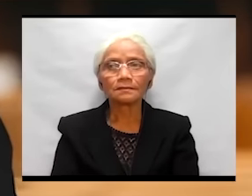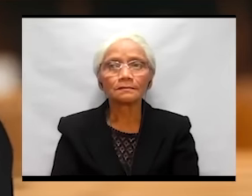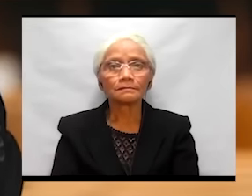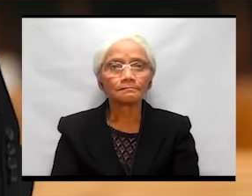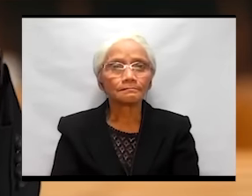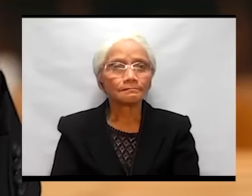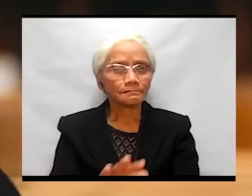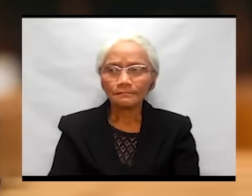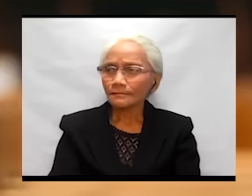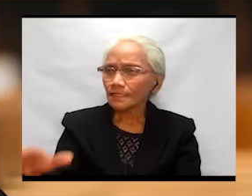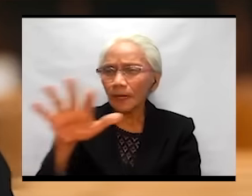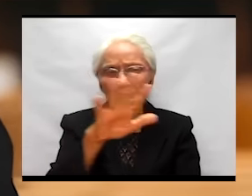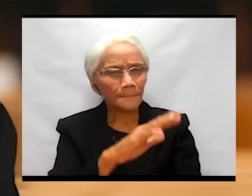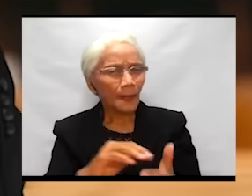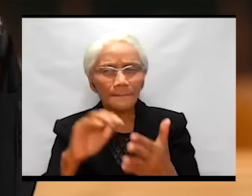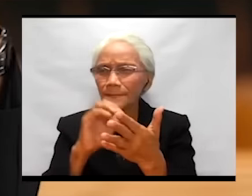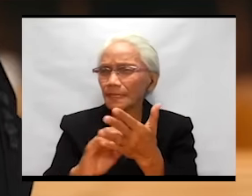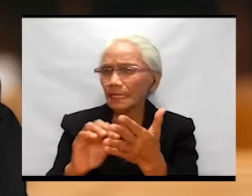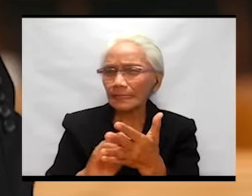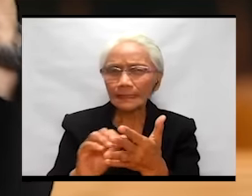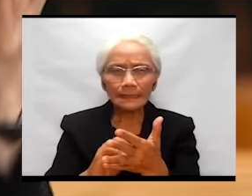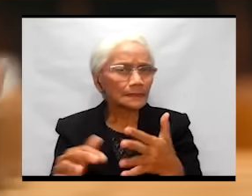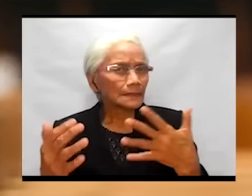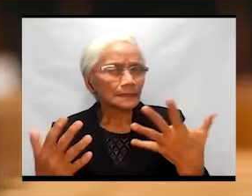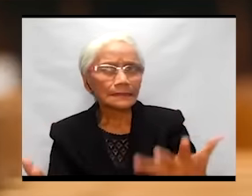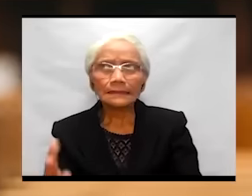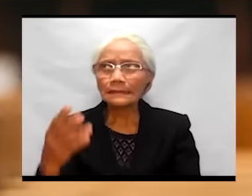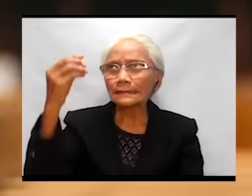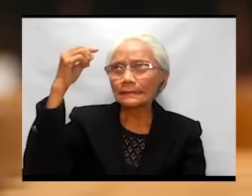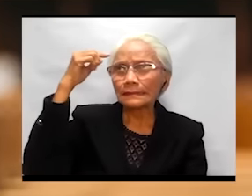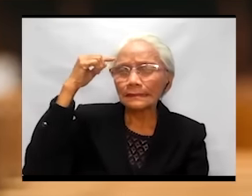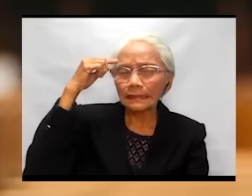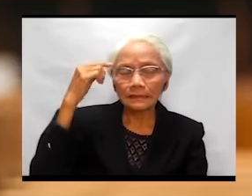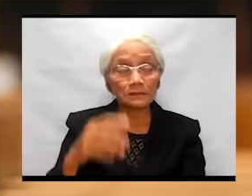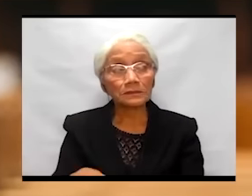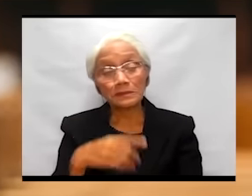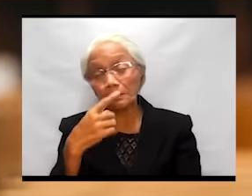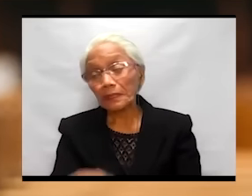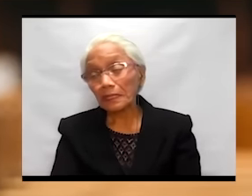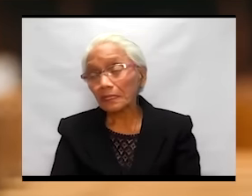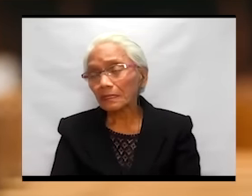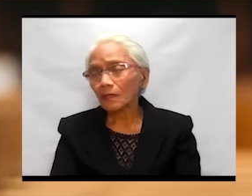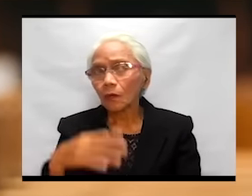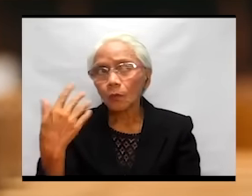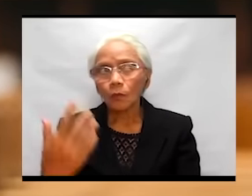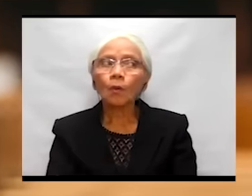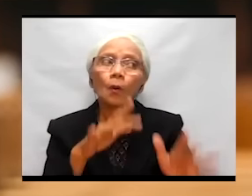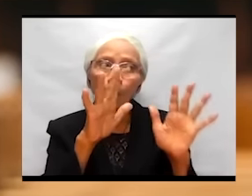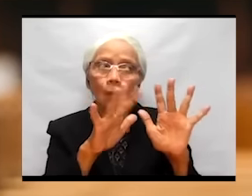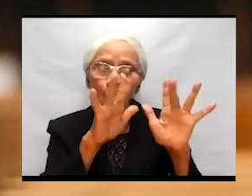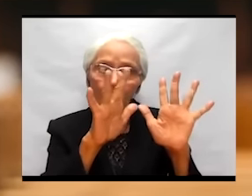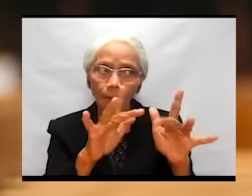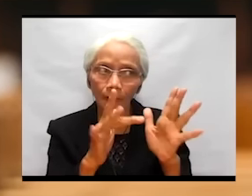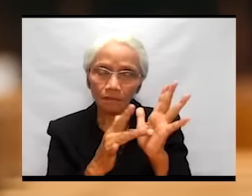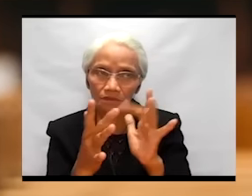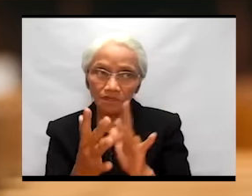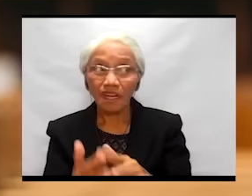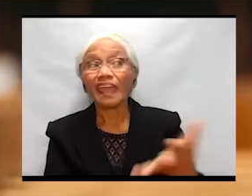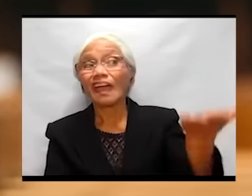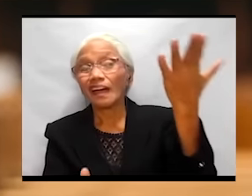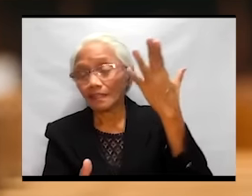A consumerist, a practical, pragmatic mind will say, kawawa naman si Jesus, ayan,